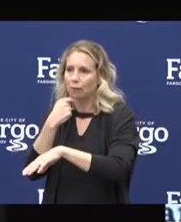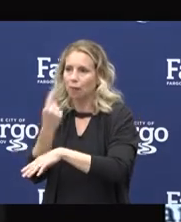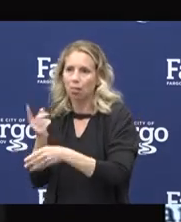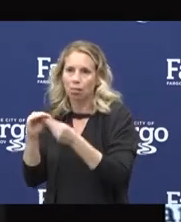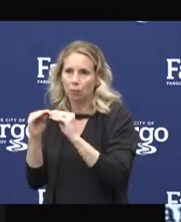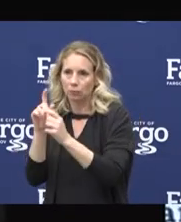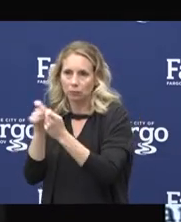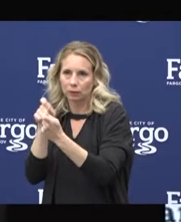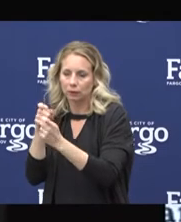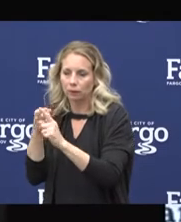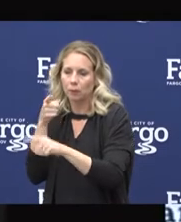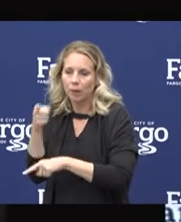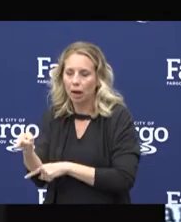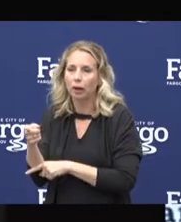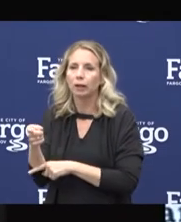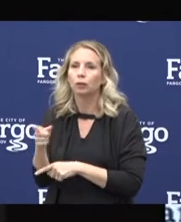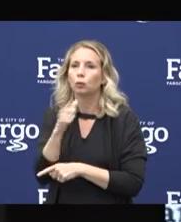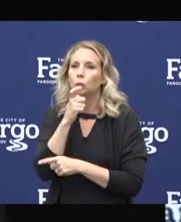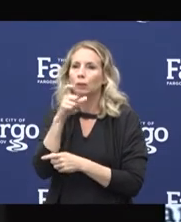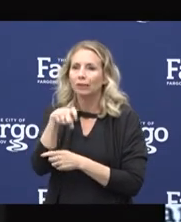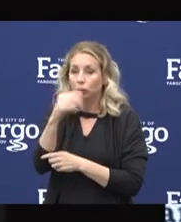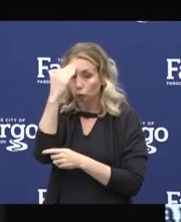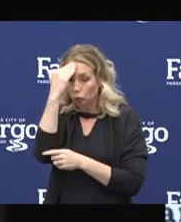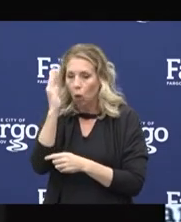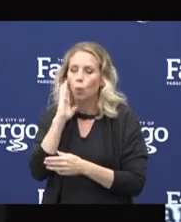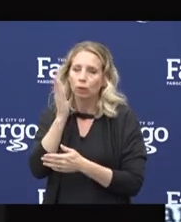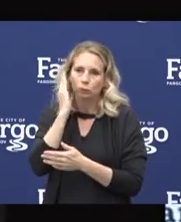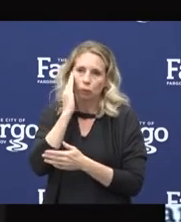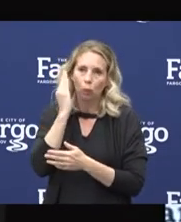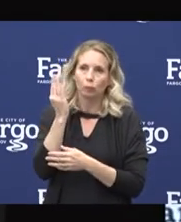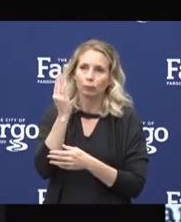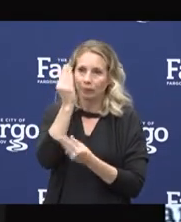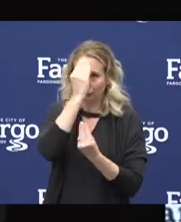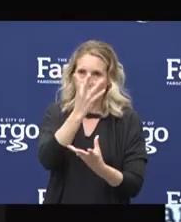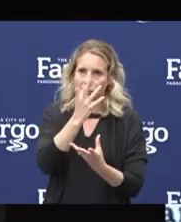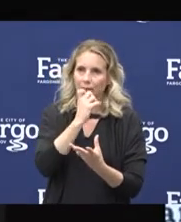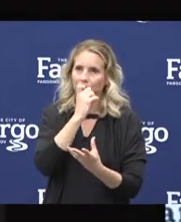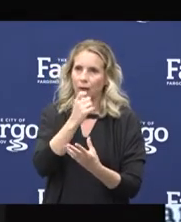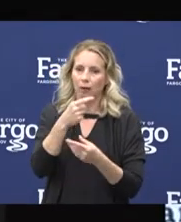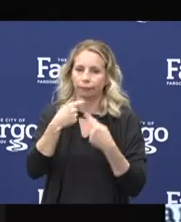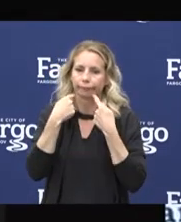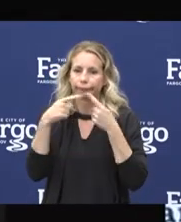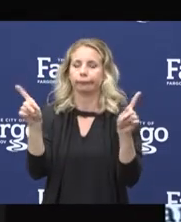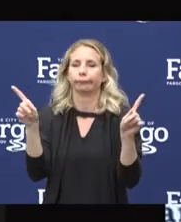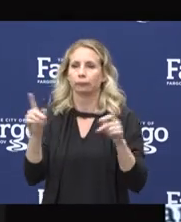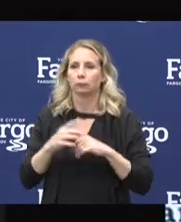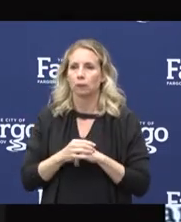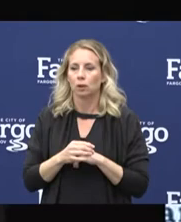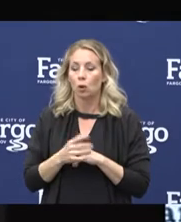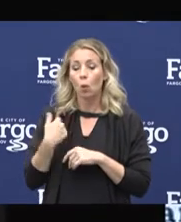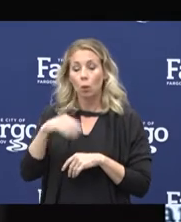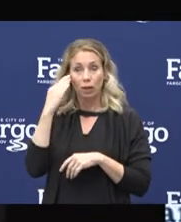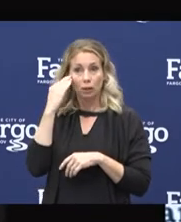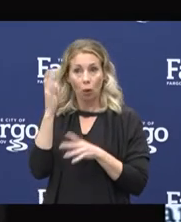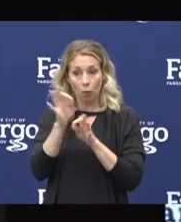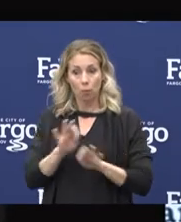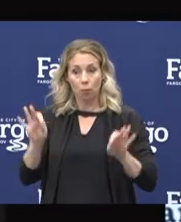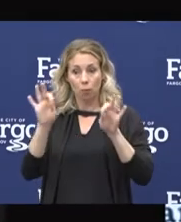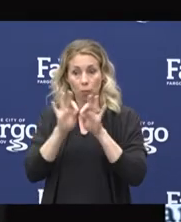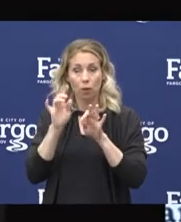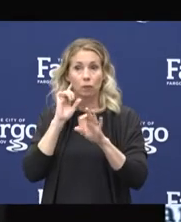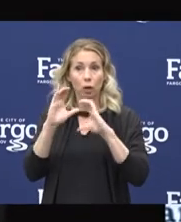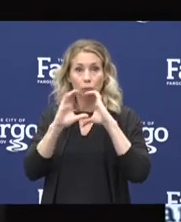be on a need-to-know basis. Our task force is aware of how extremely important communication and education is,